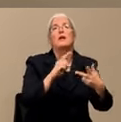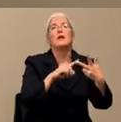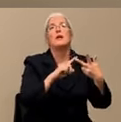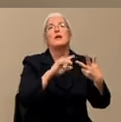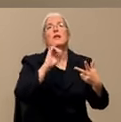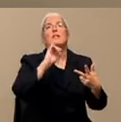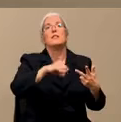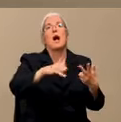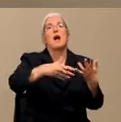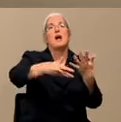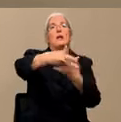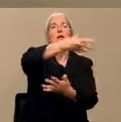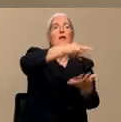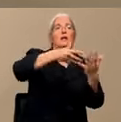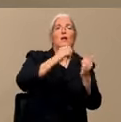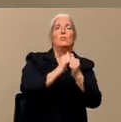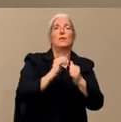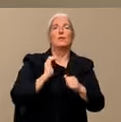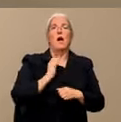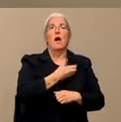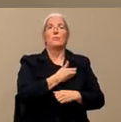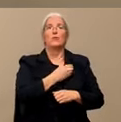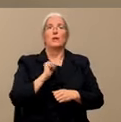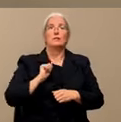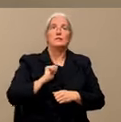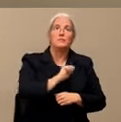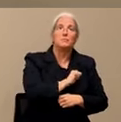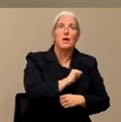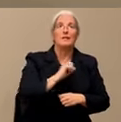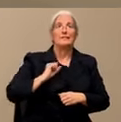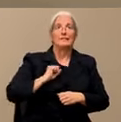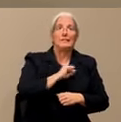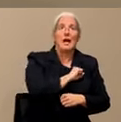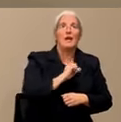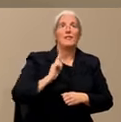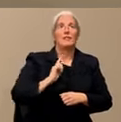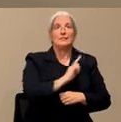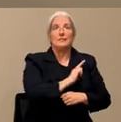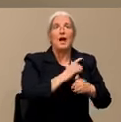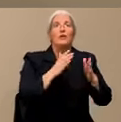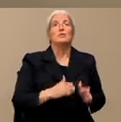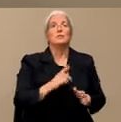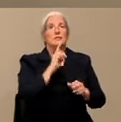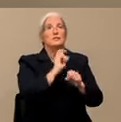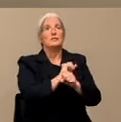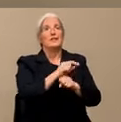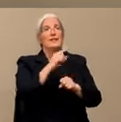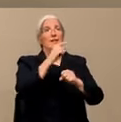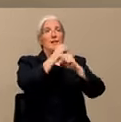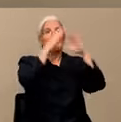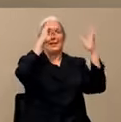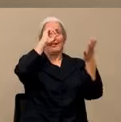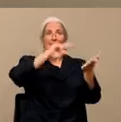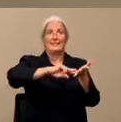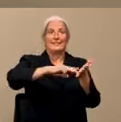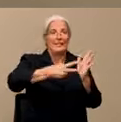input. And they have done exactly that. They have verified that the intent is that this not be a law enforcement function.